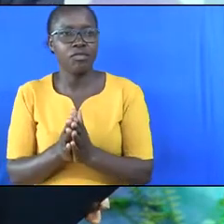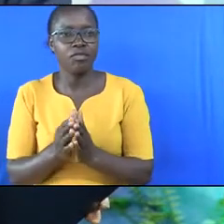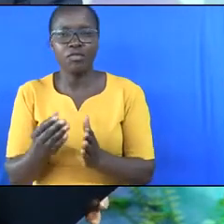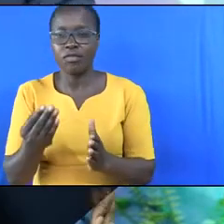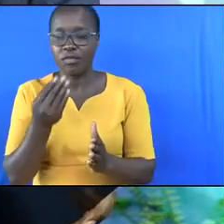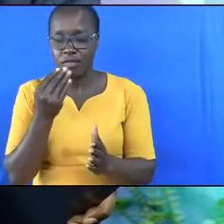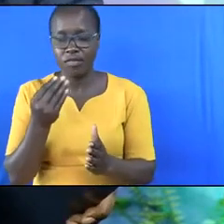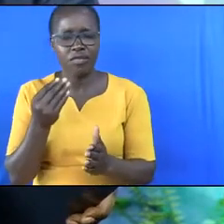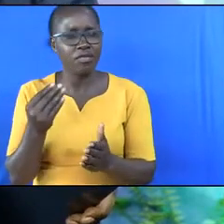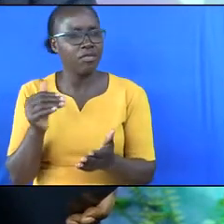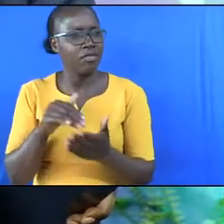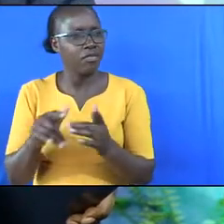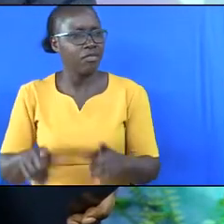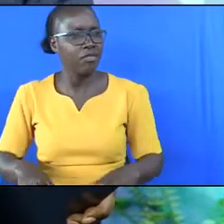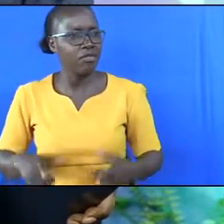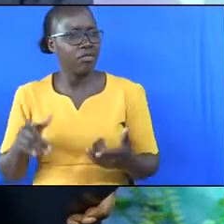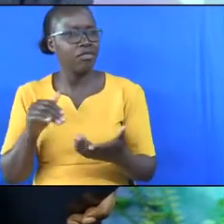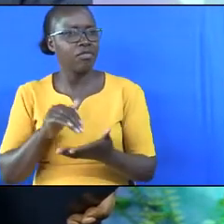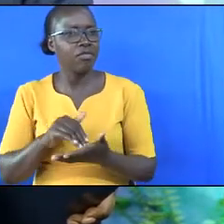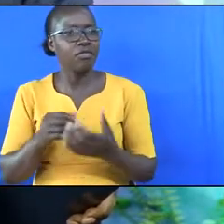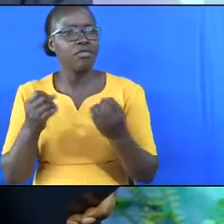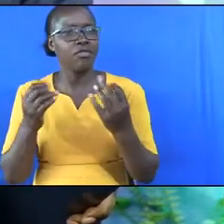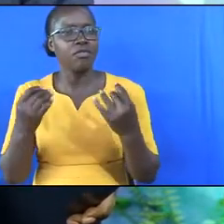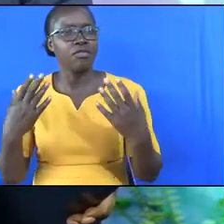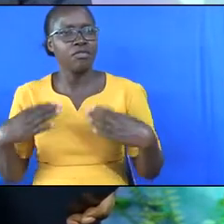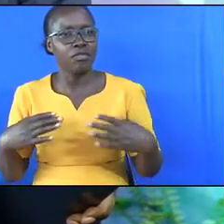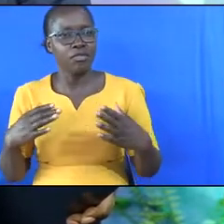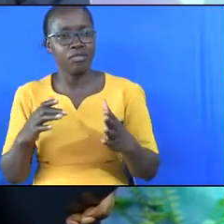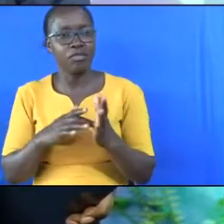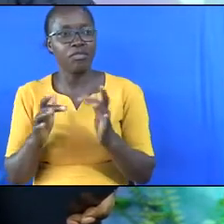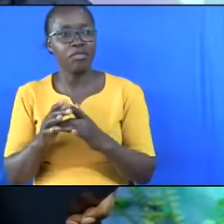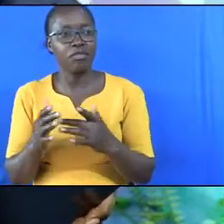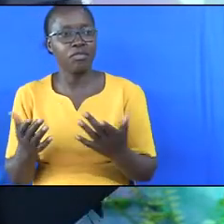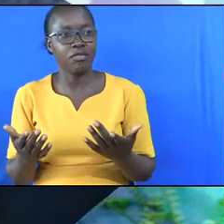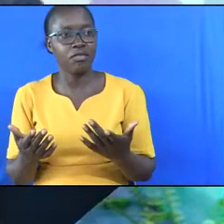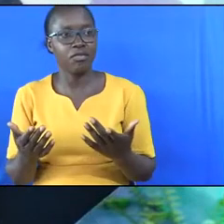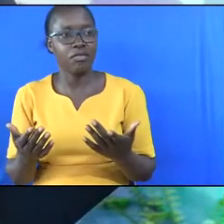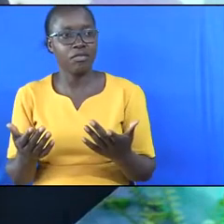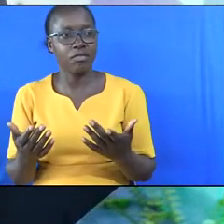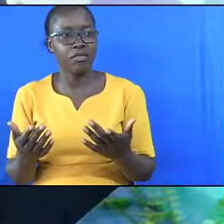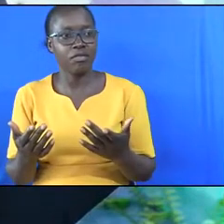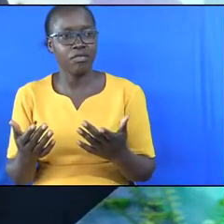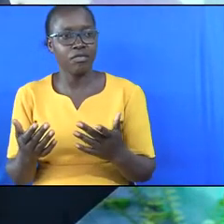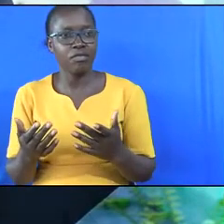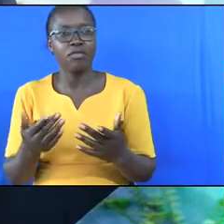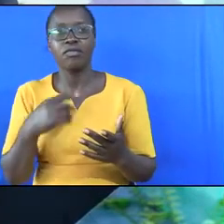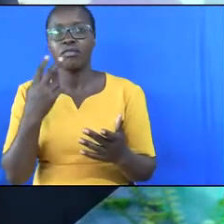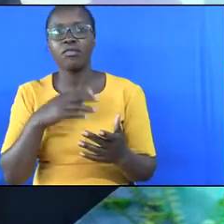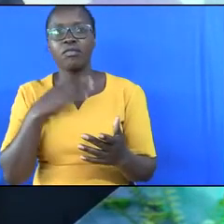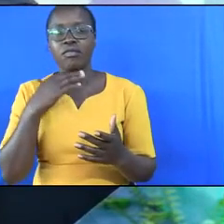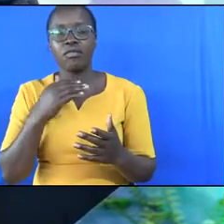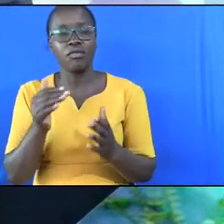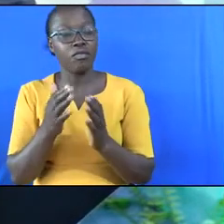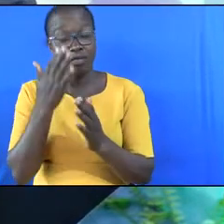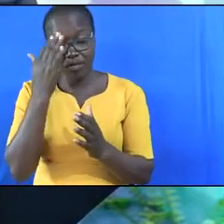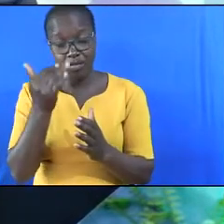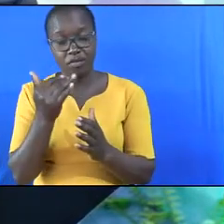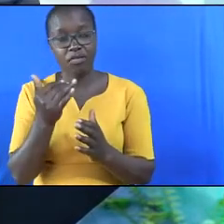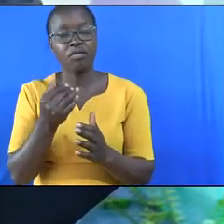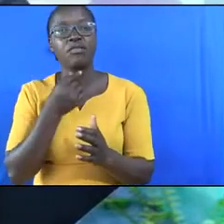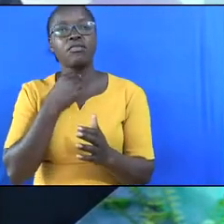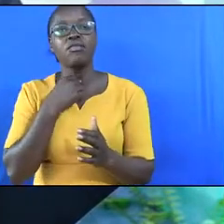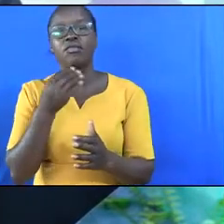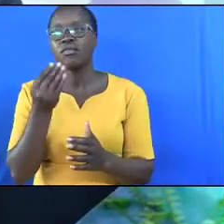doctor away. There are many people, even in the Bible, who have been tempted by appetite. Adam and Eve